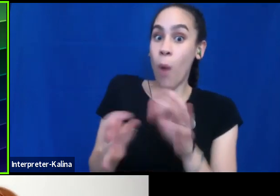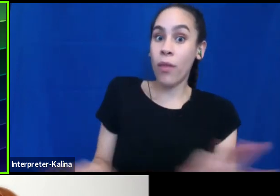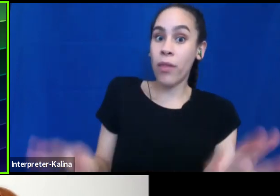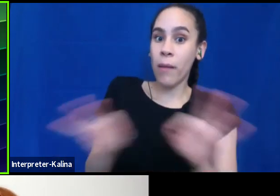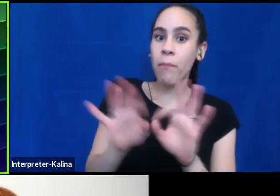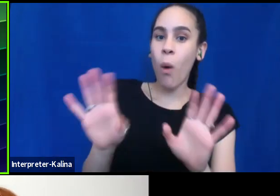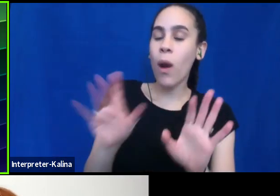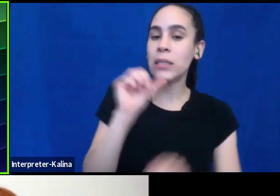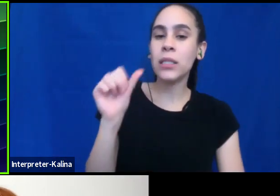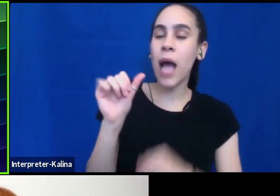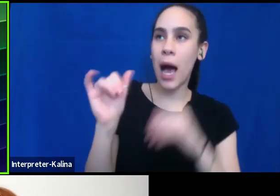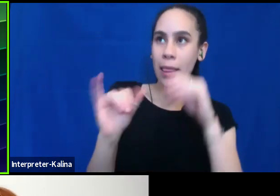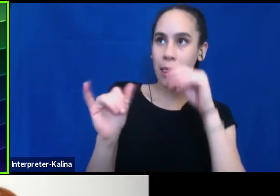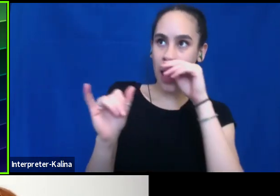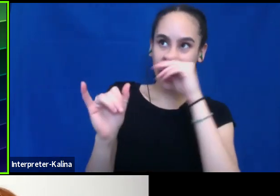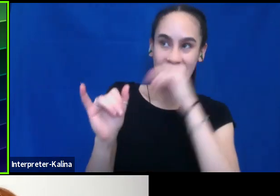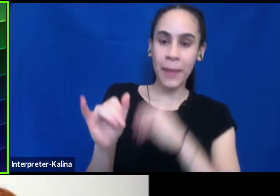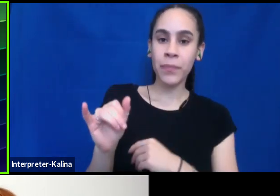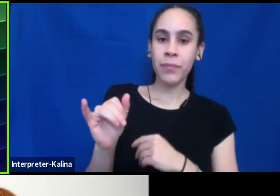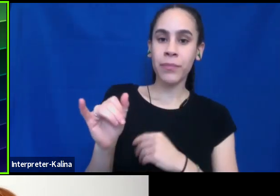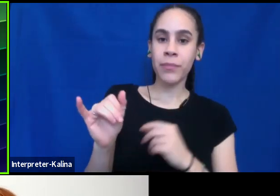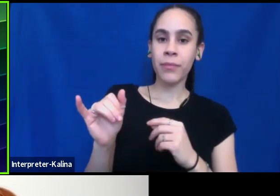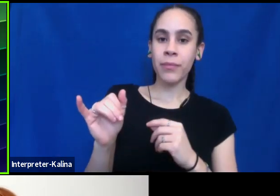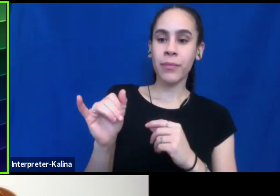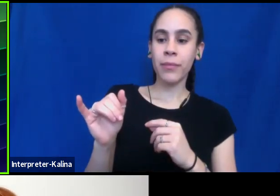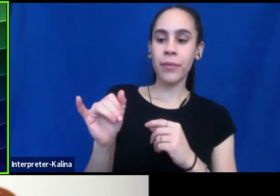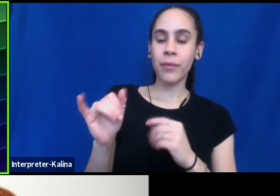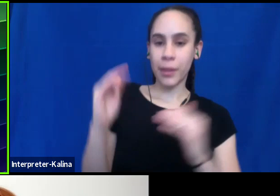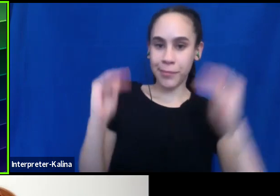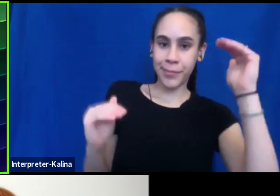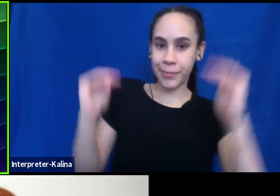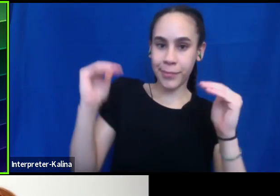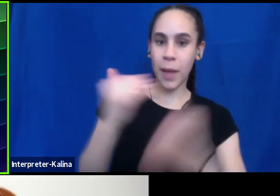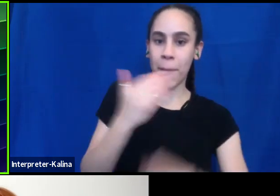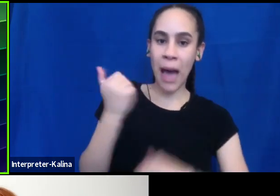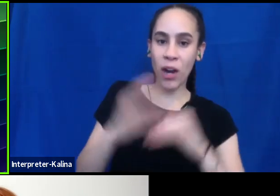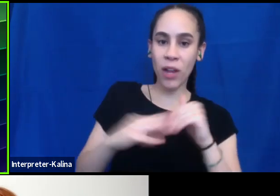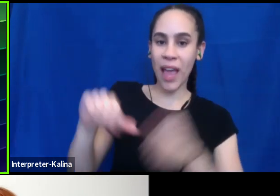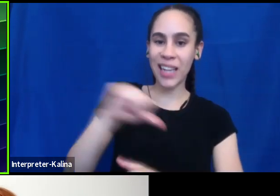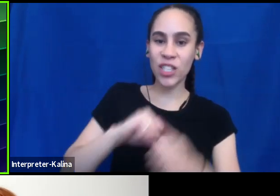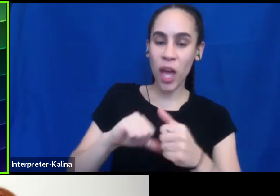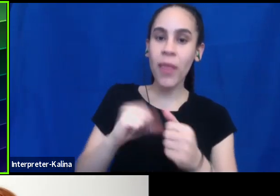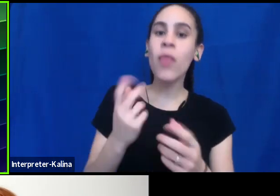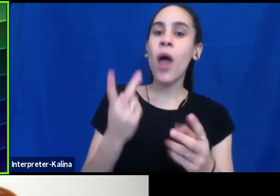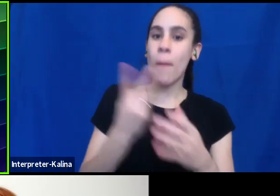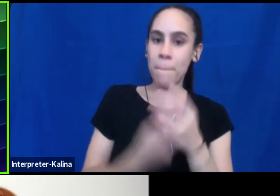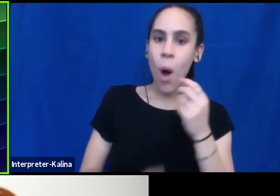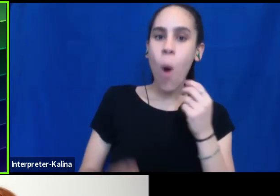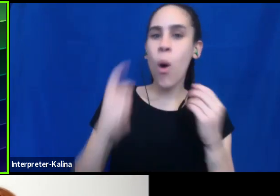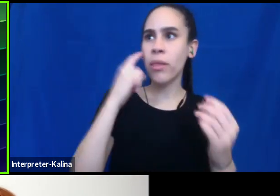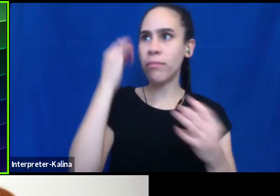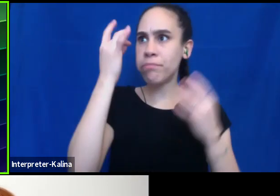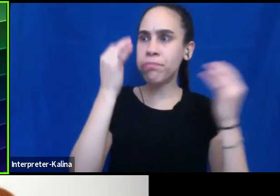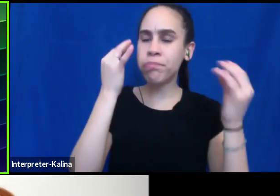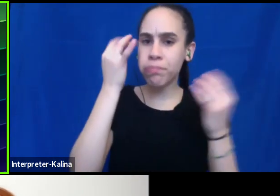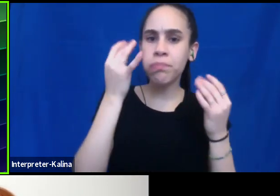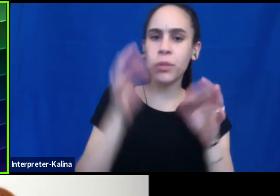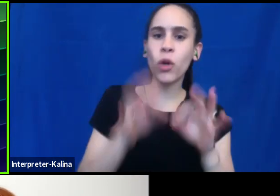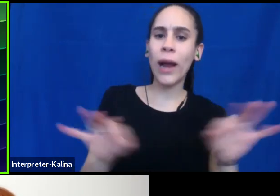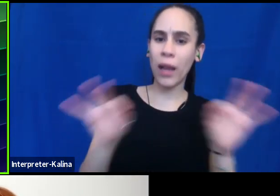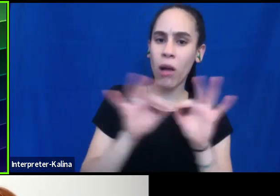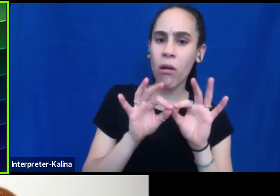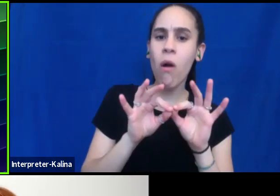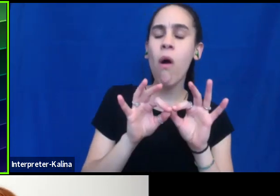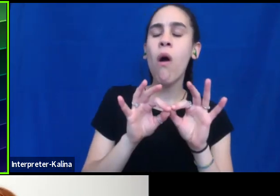like, um, it's not like one's better than the other. They're both critical. Um, so just to give a little example of that, I mean, you know, basically if someone walks